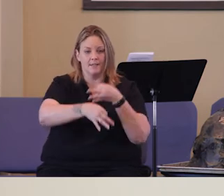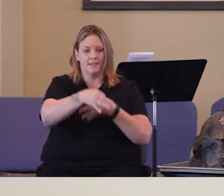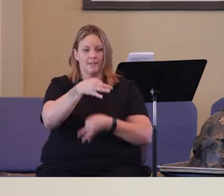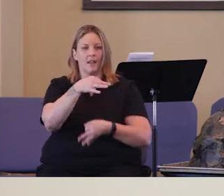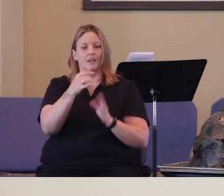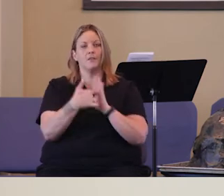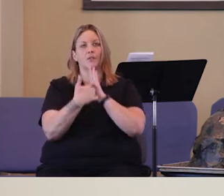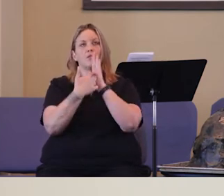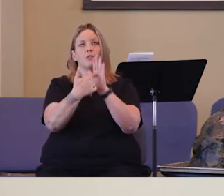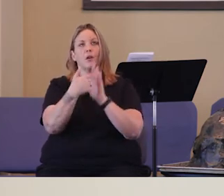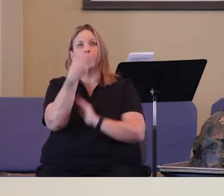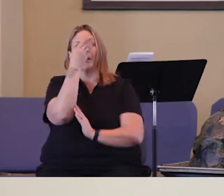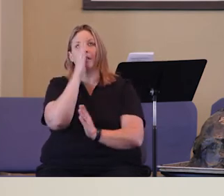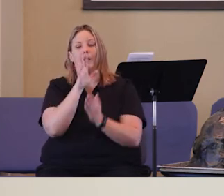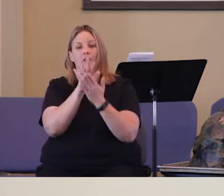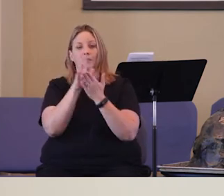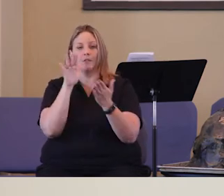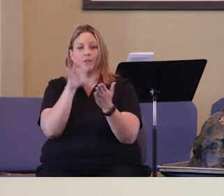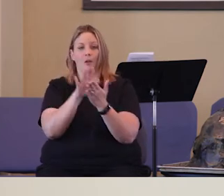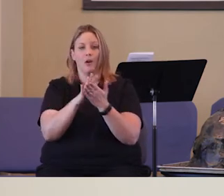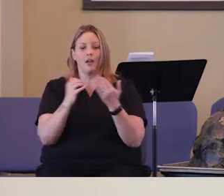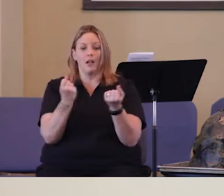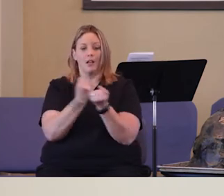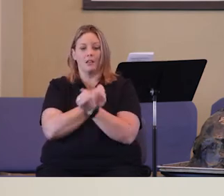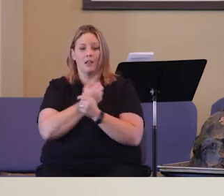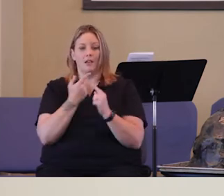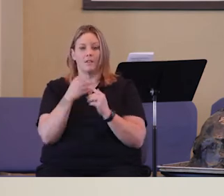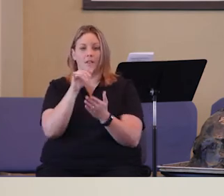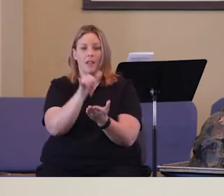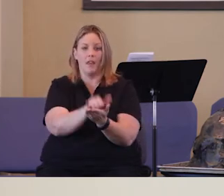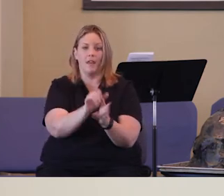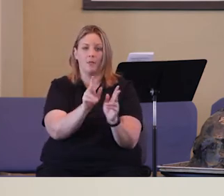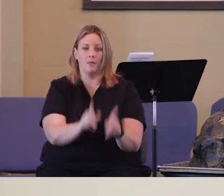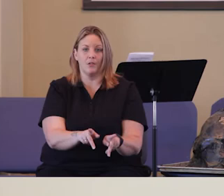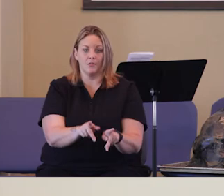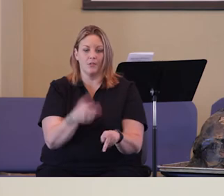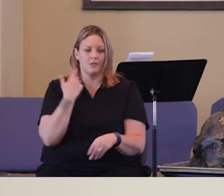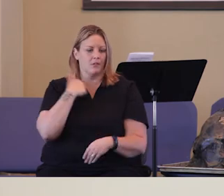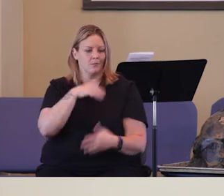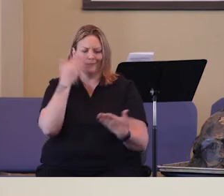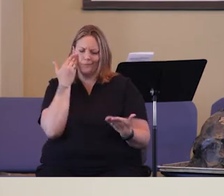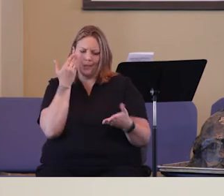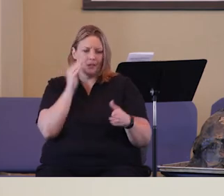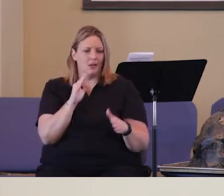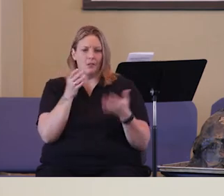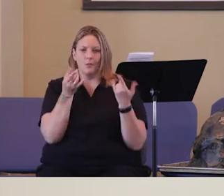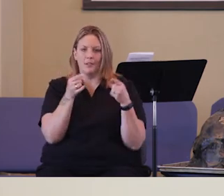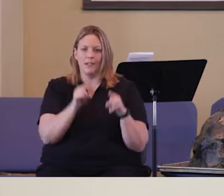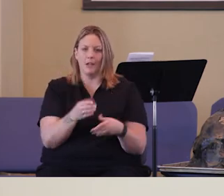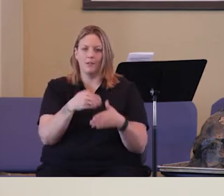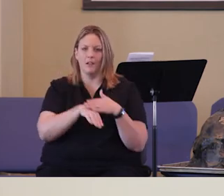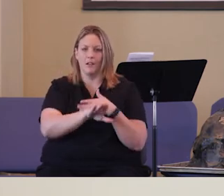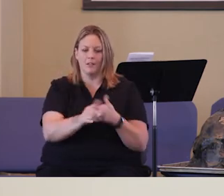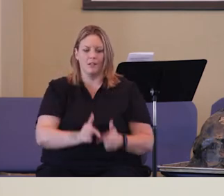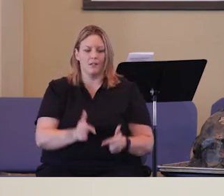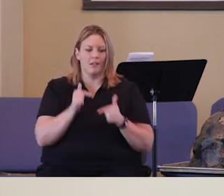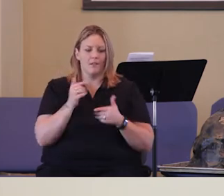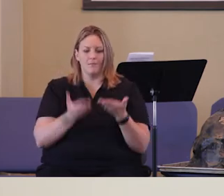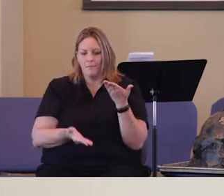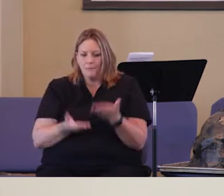showing God's glory, when we can be showing God's love to that person? We don't know what that person's going through.